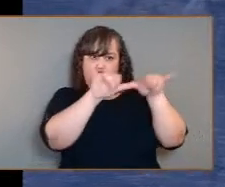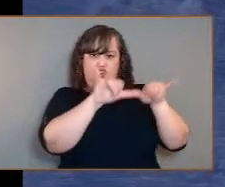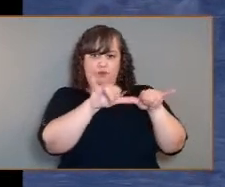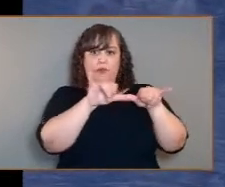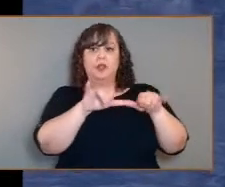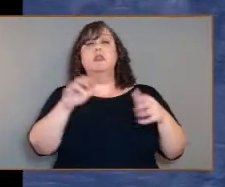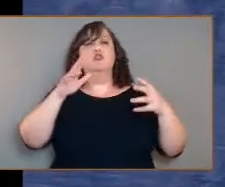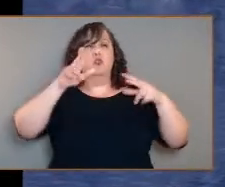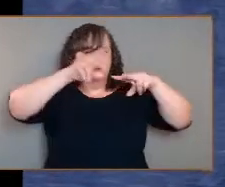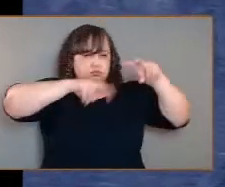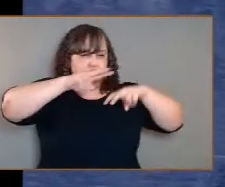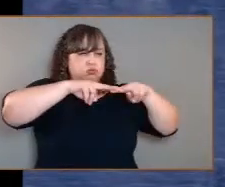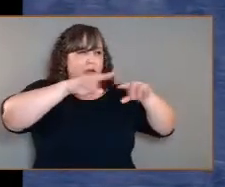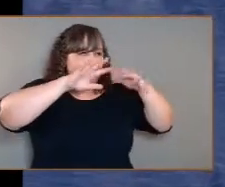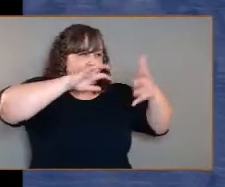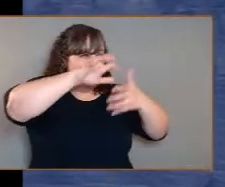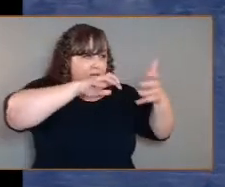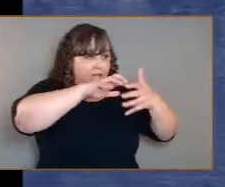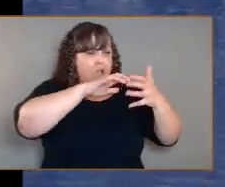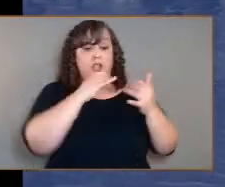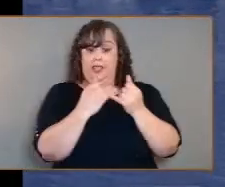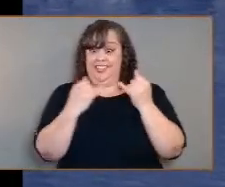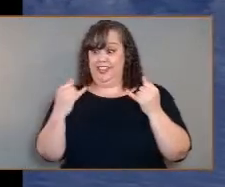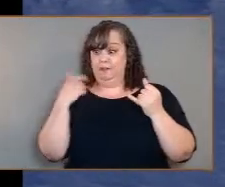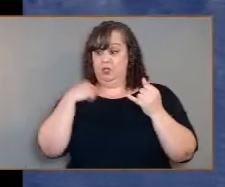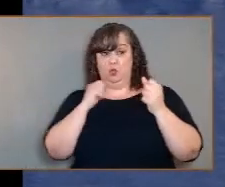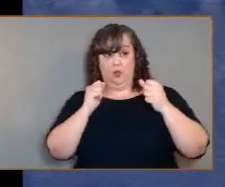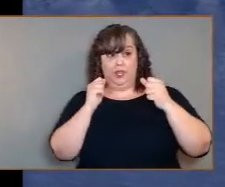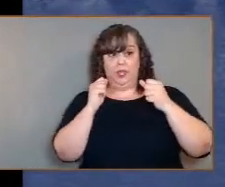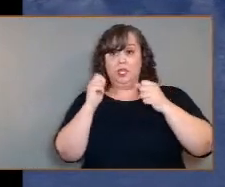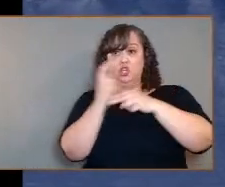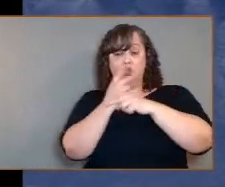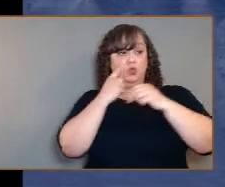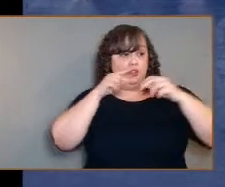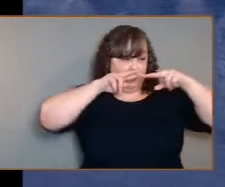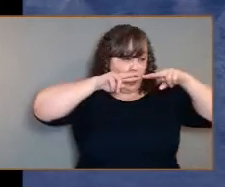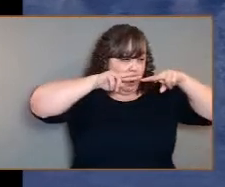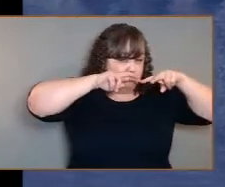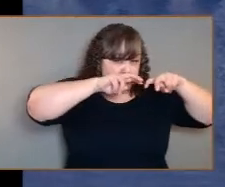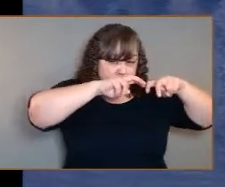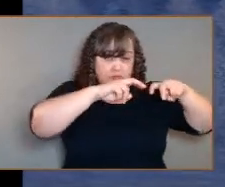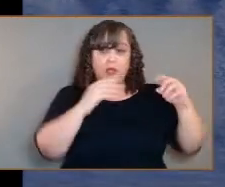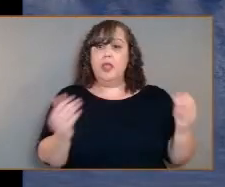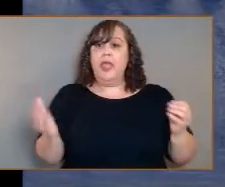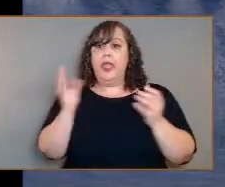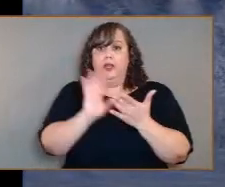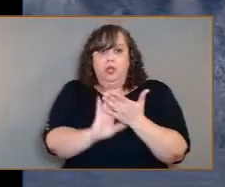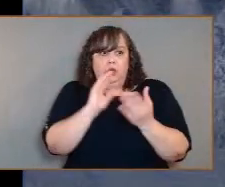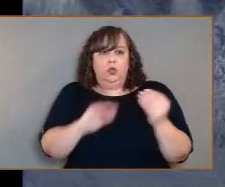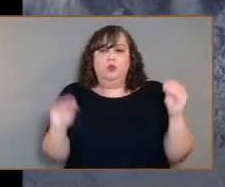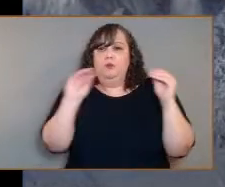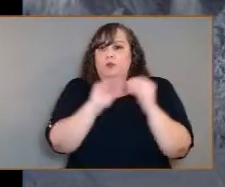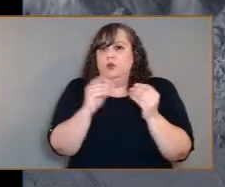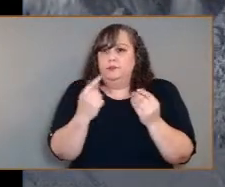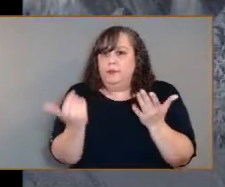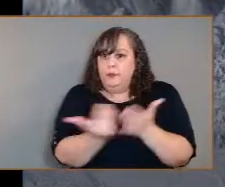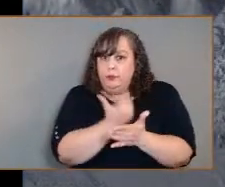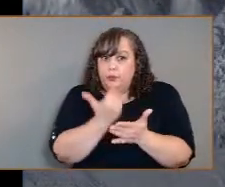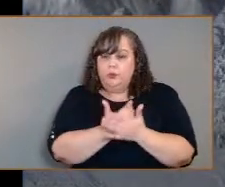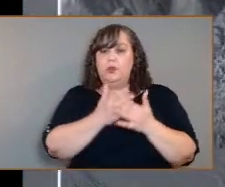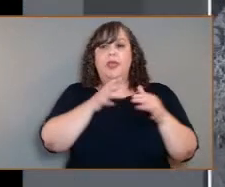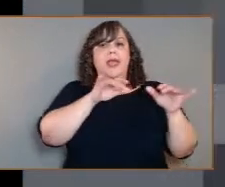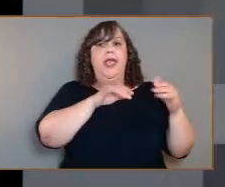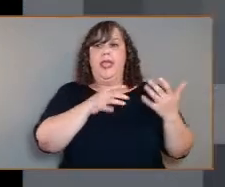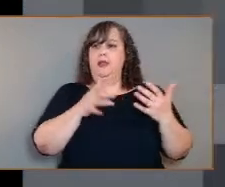to the cloud cover, we'll be able to get an entirely new look. And yeah, in this image, you're seeing what the topography